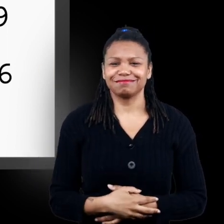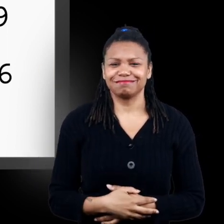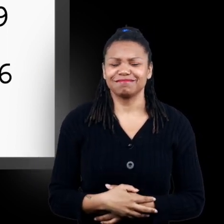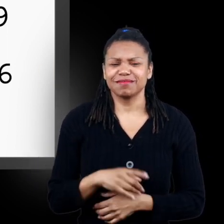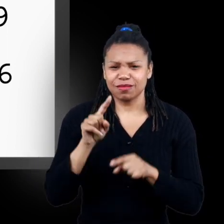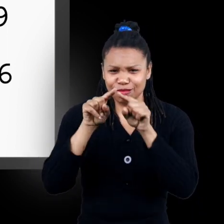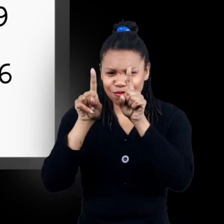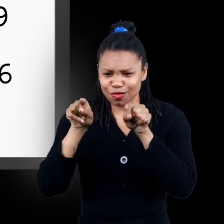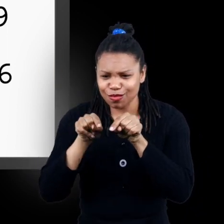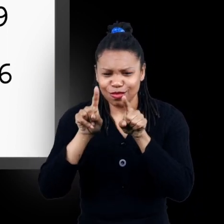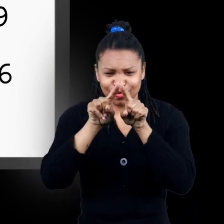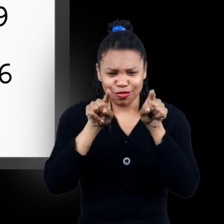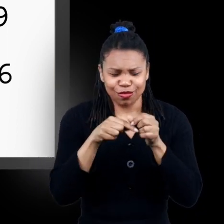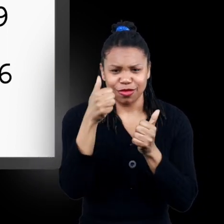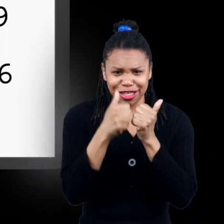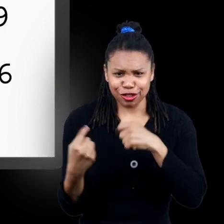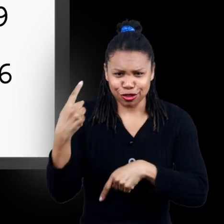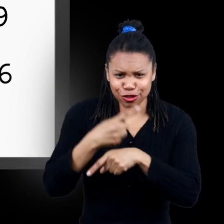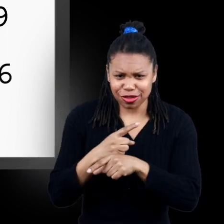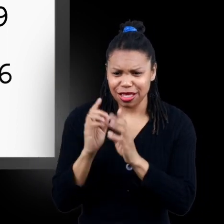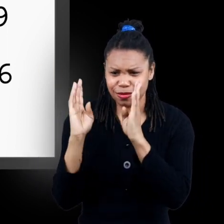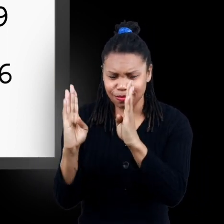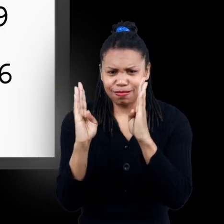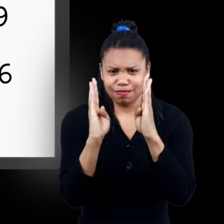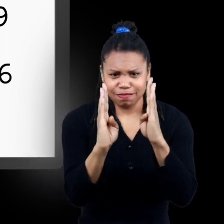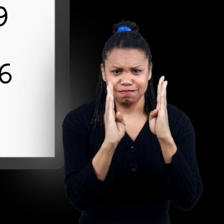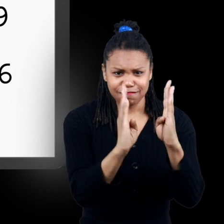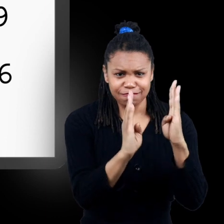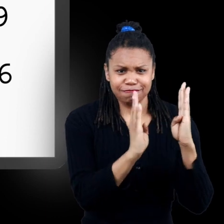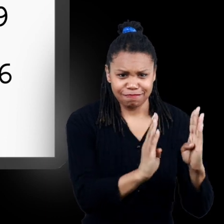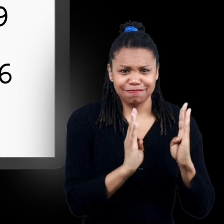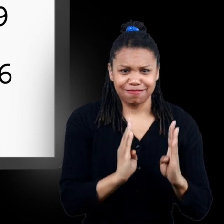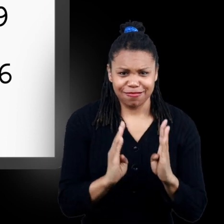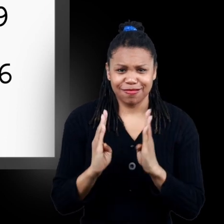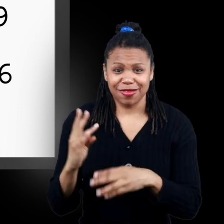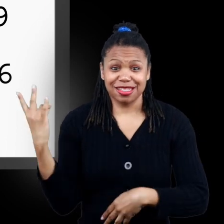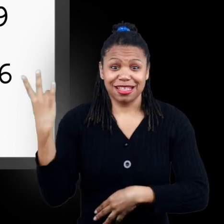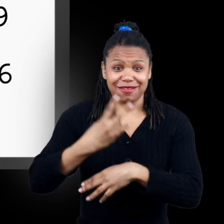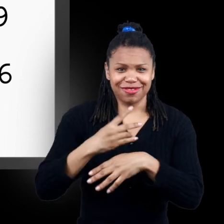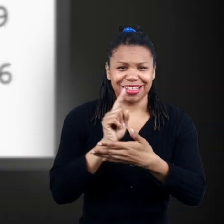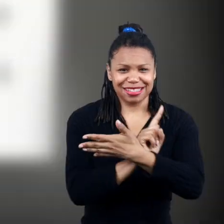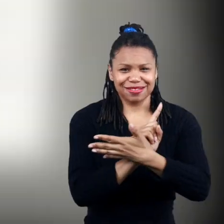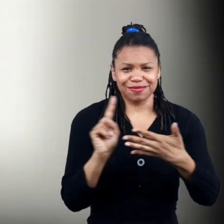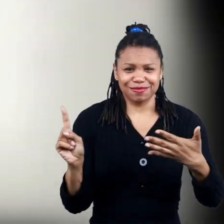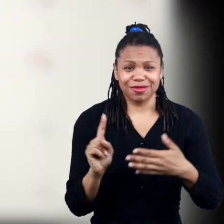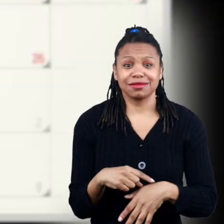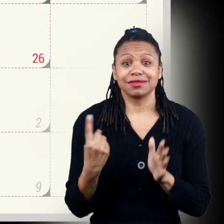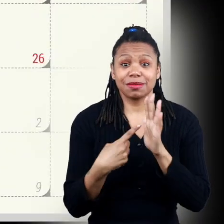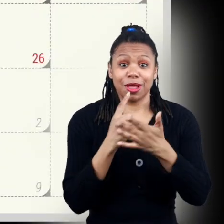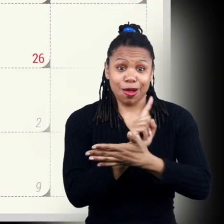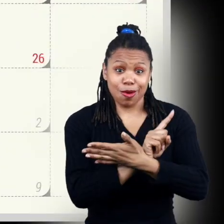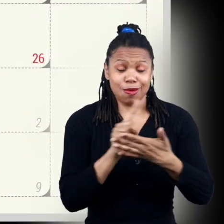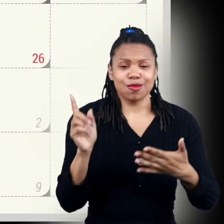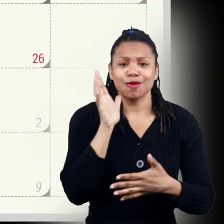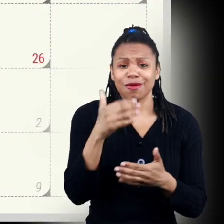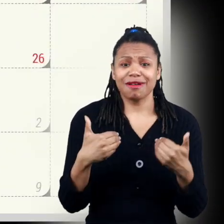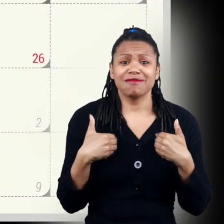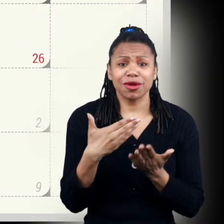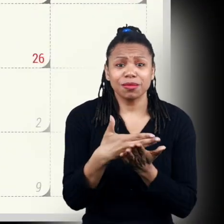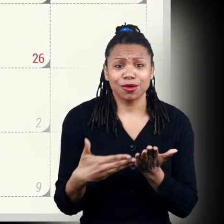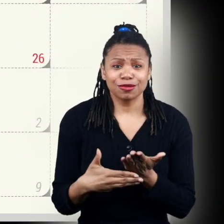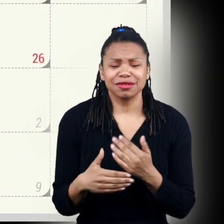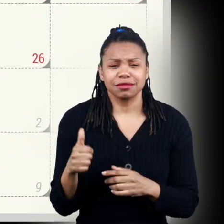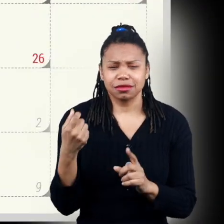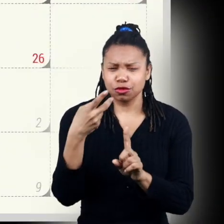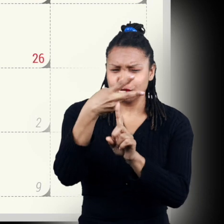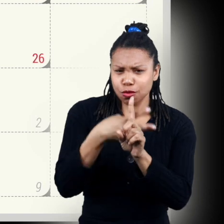showing on a different square for each date notice too there are seven days at each week sometimes a week will